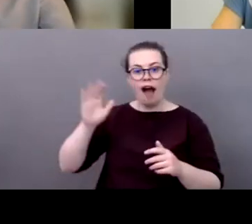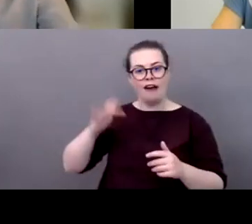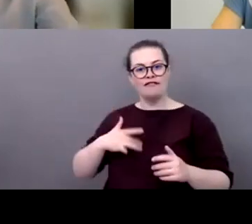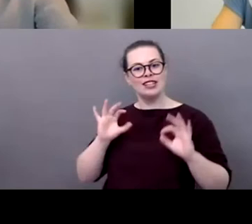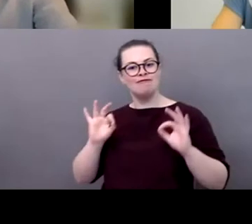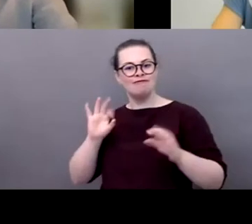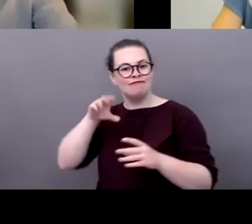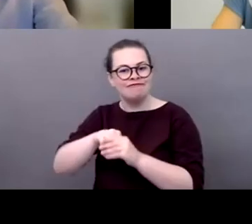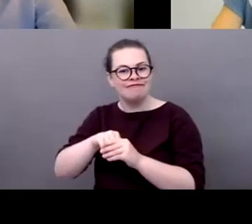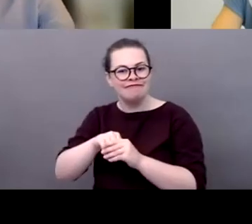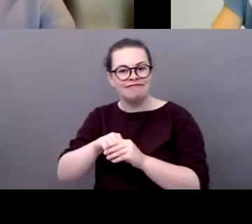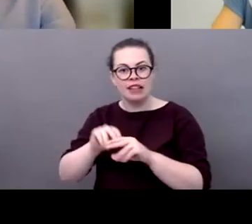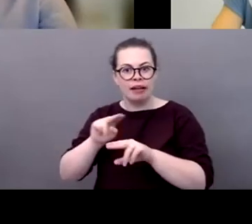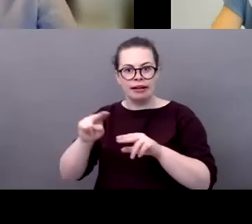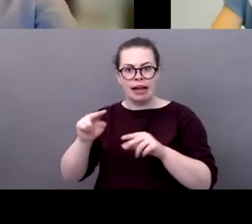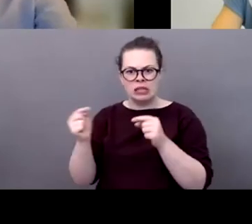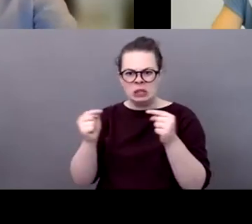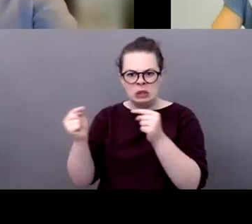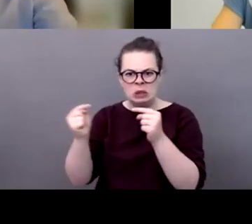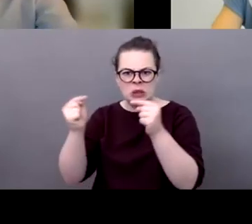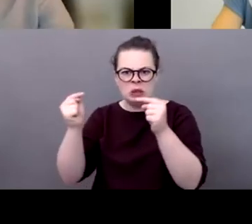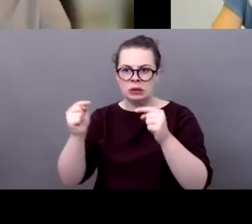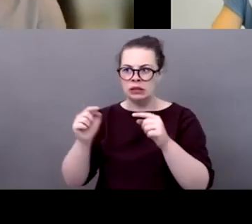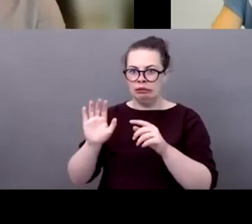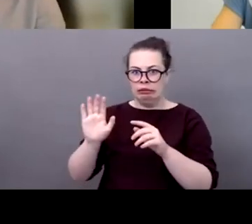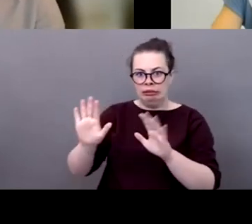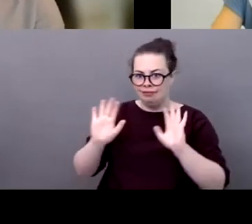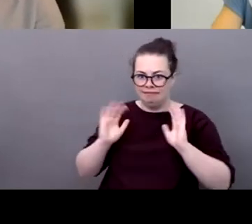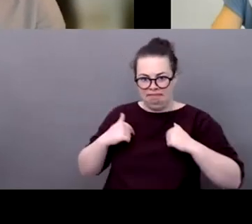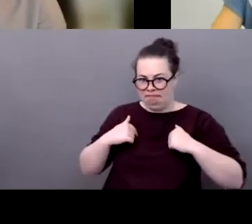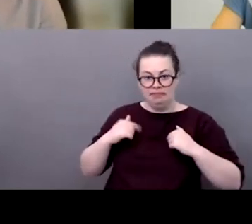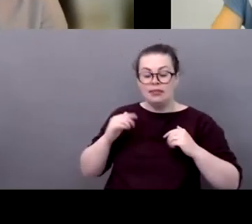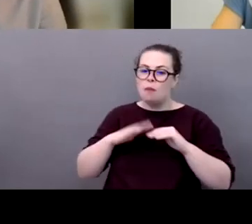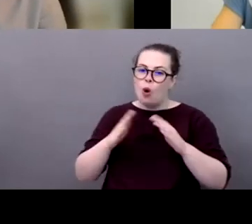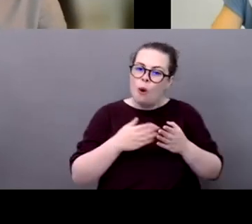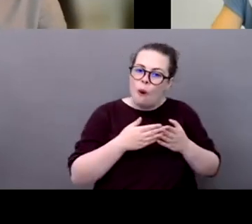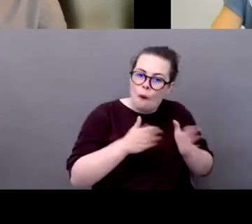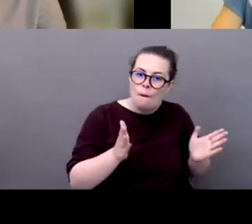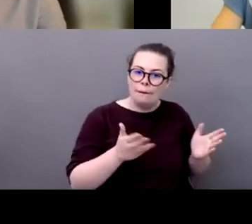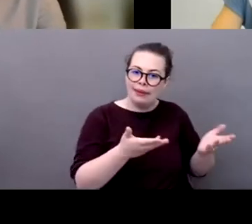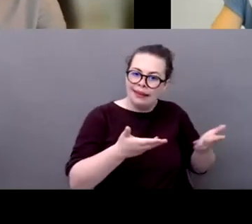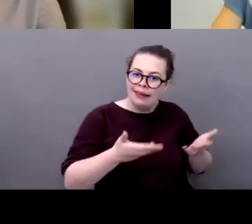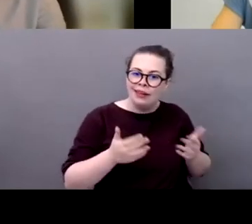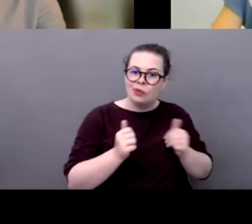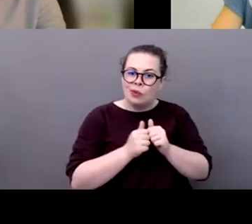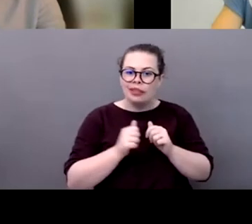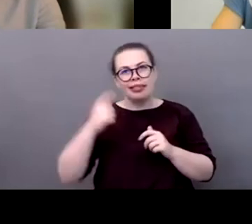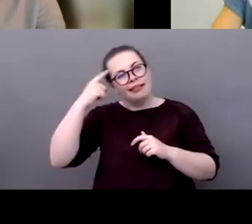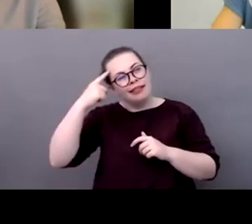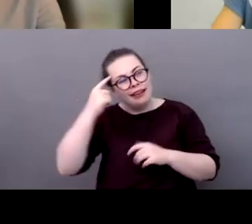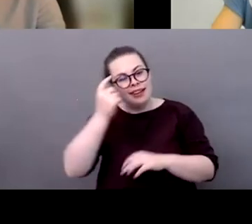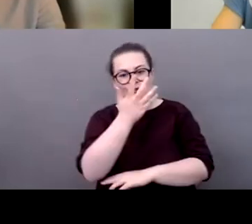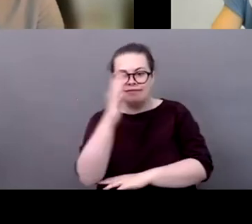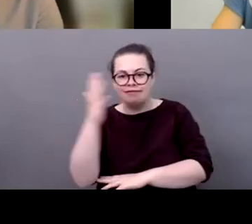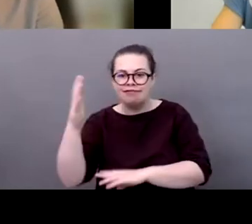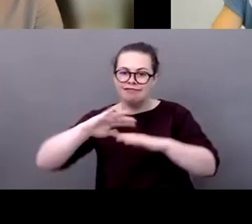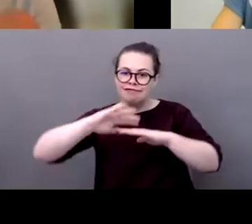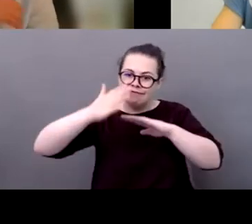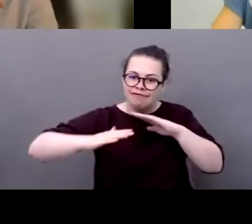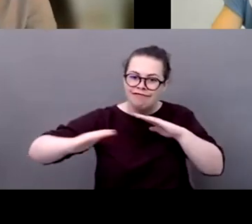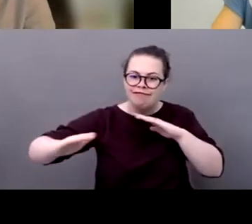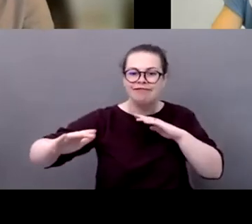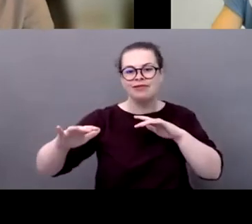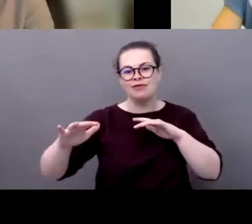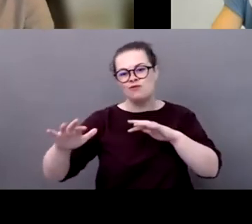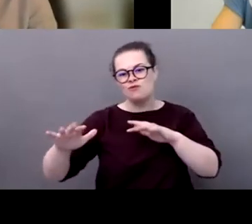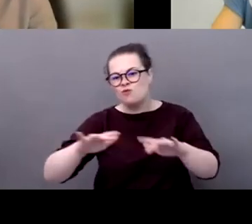to be part of uh the sports communities in order to be uh to be actually more active and uh